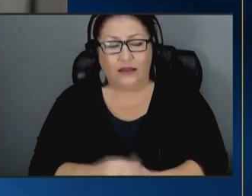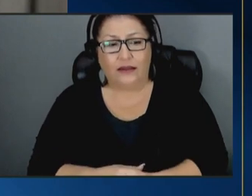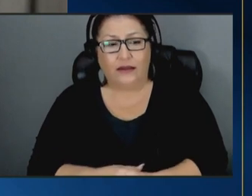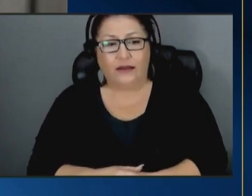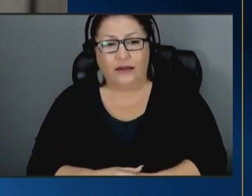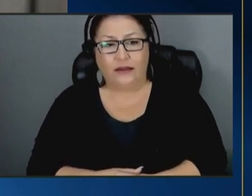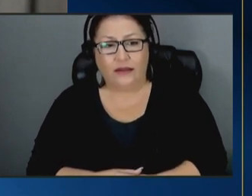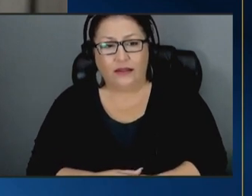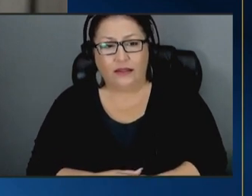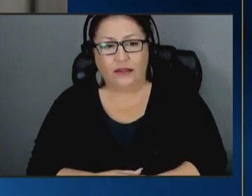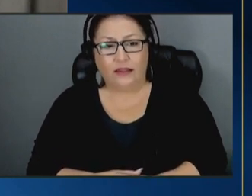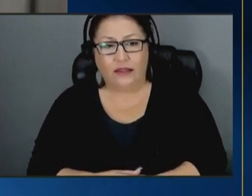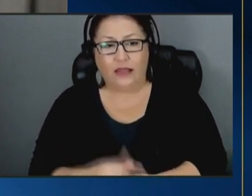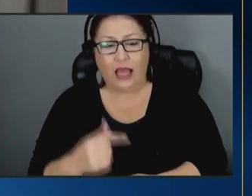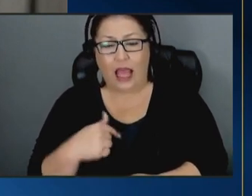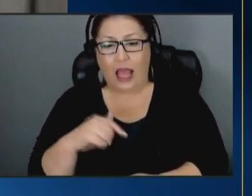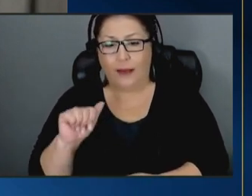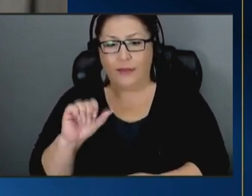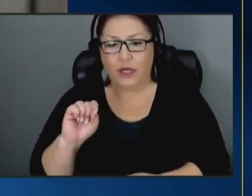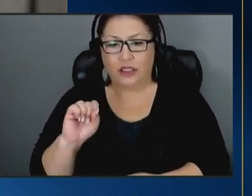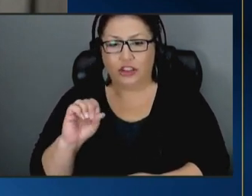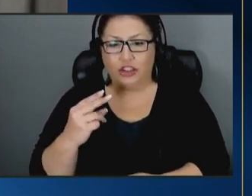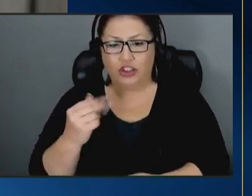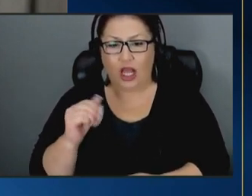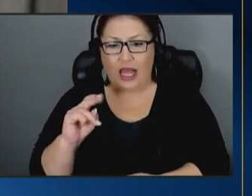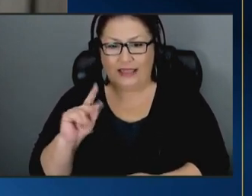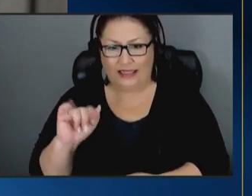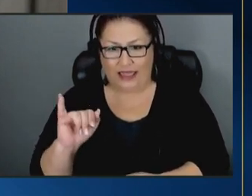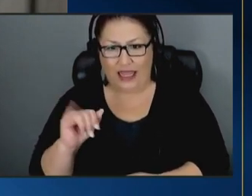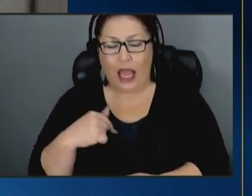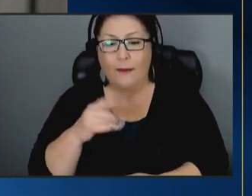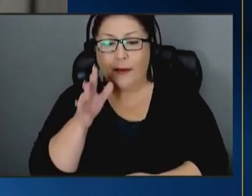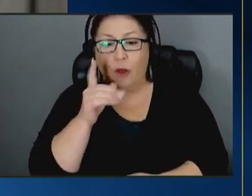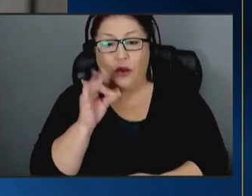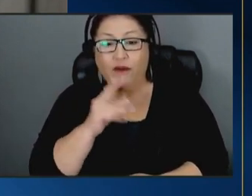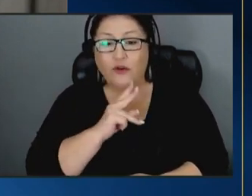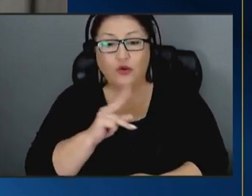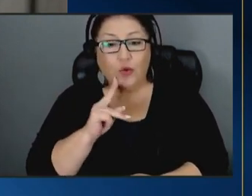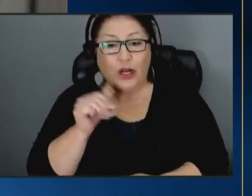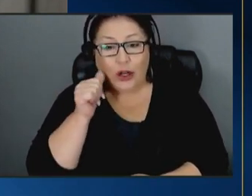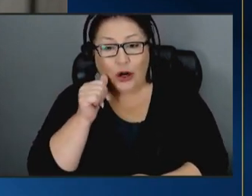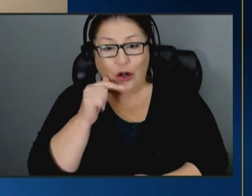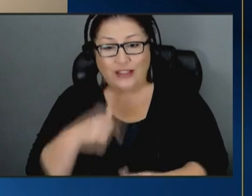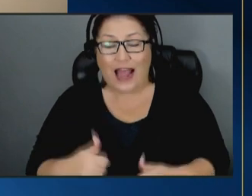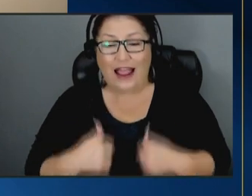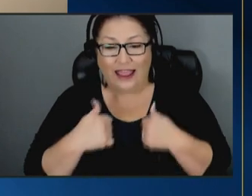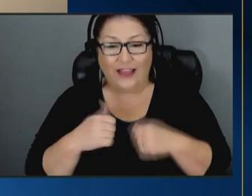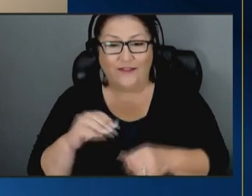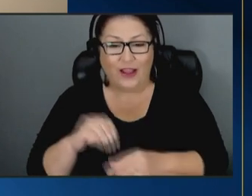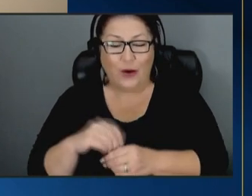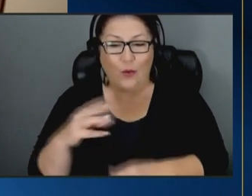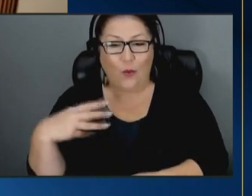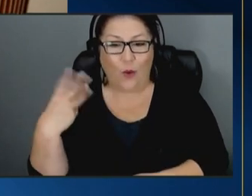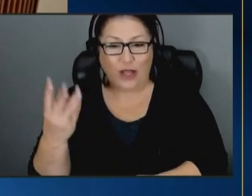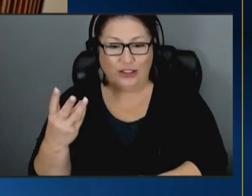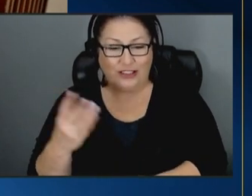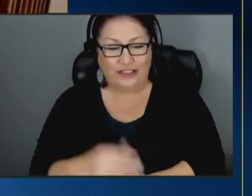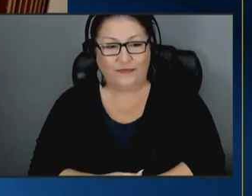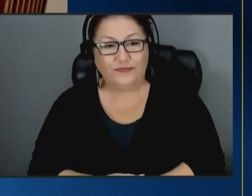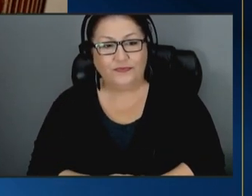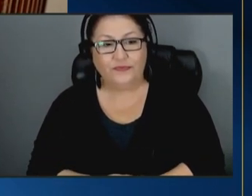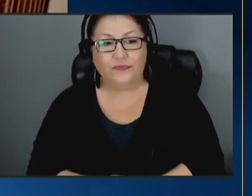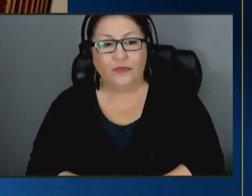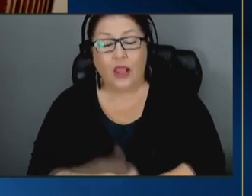hi i'm ashanti i'm a mom of twin girls and i live in washington dc the